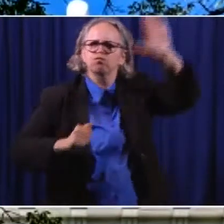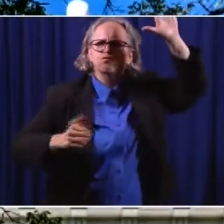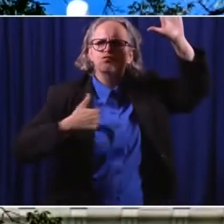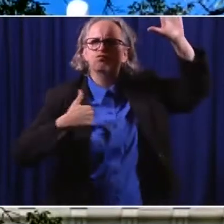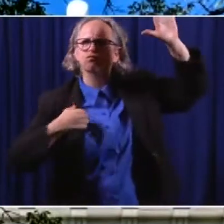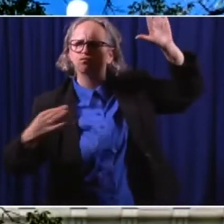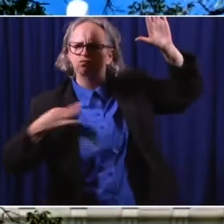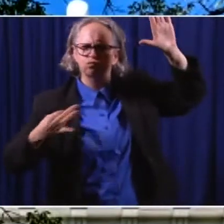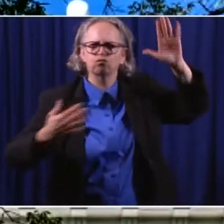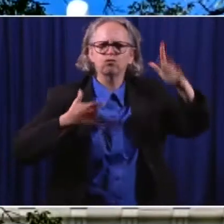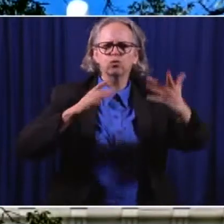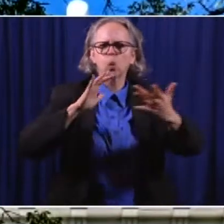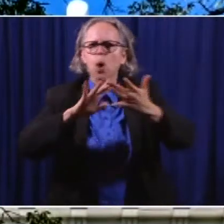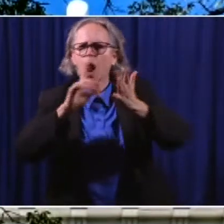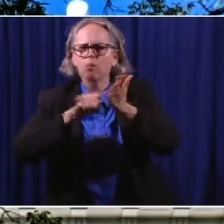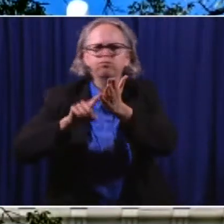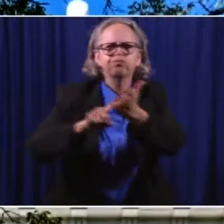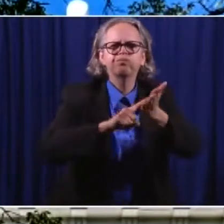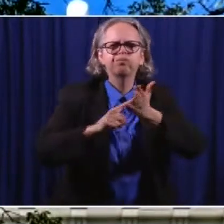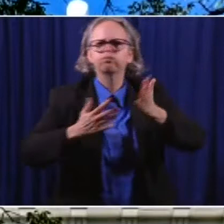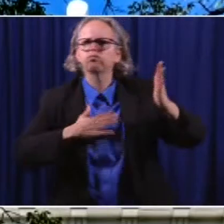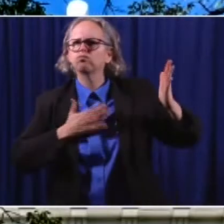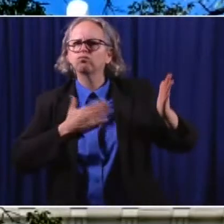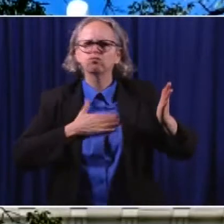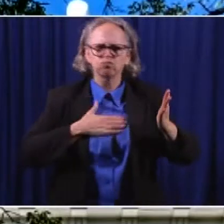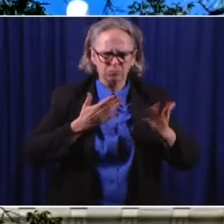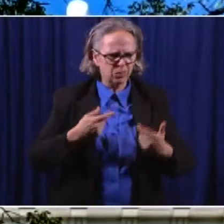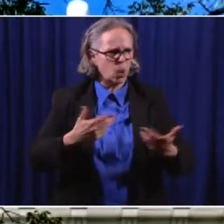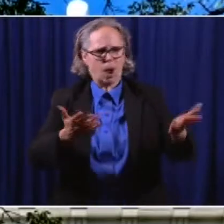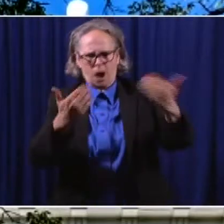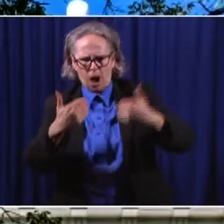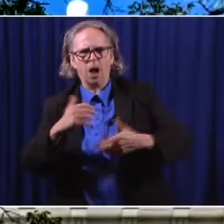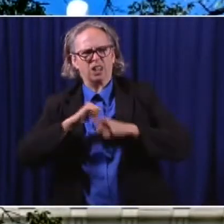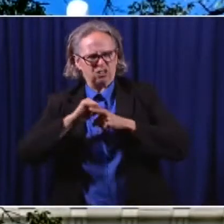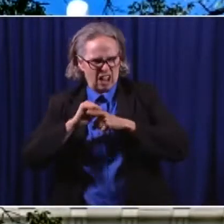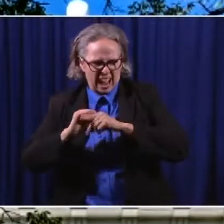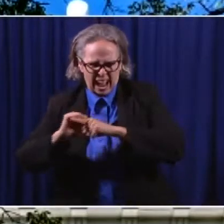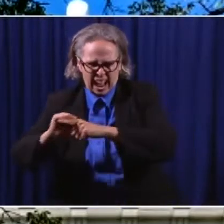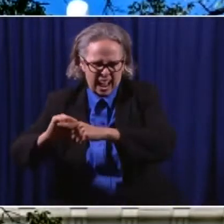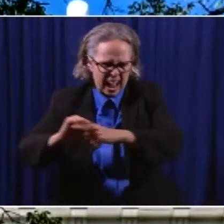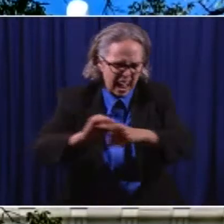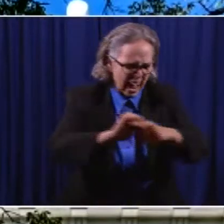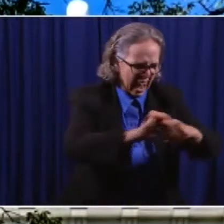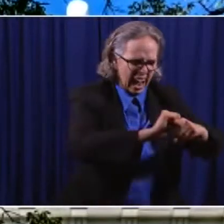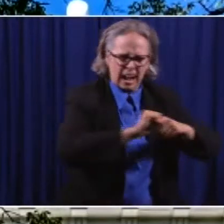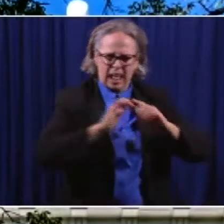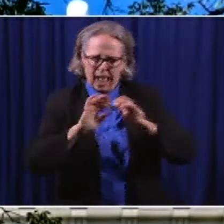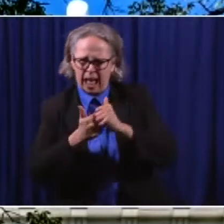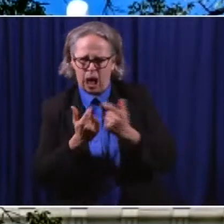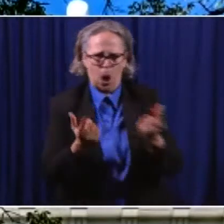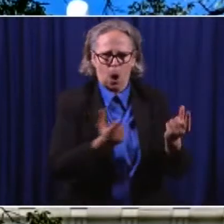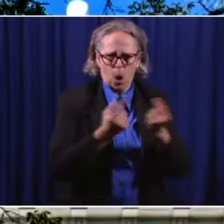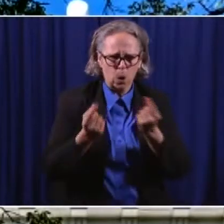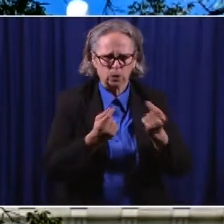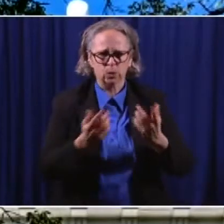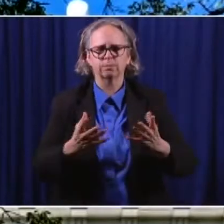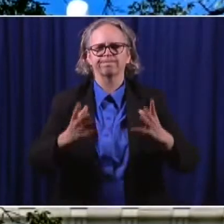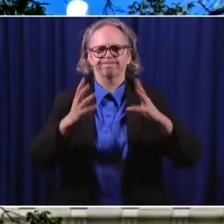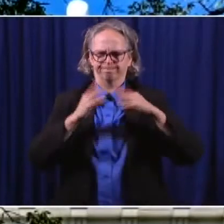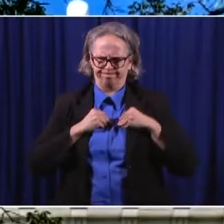And so, you know, we've activated them, gotten them trained to do that contact tracing. And, you know, they're